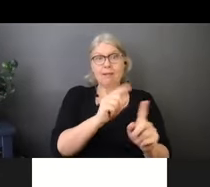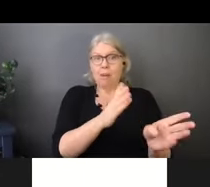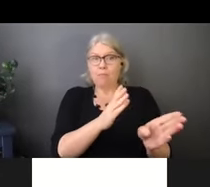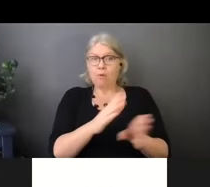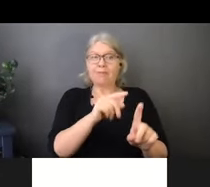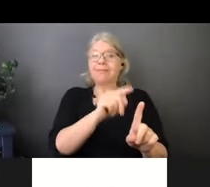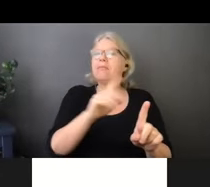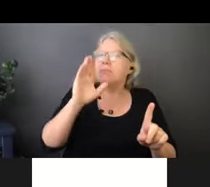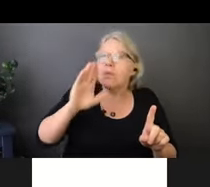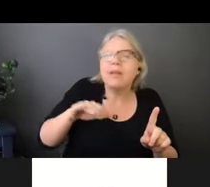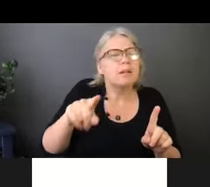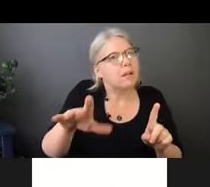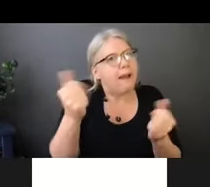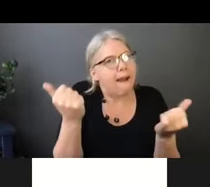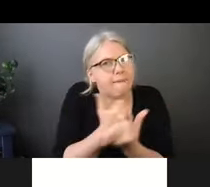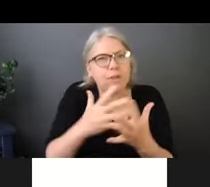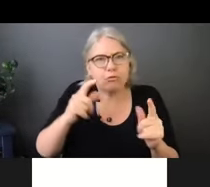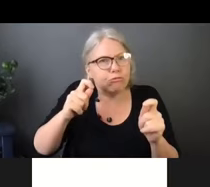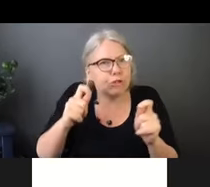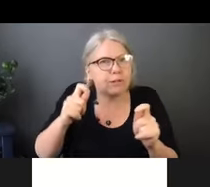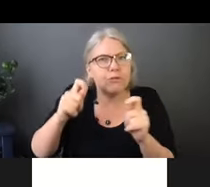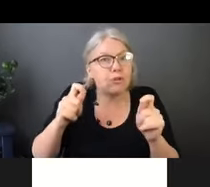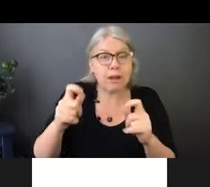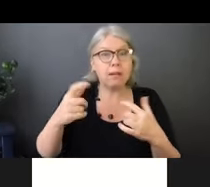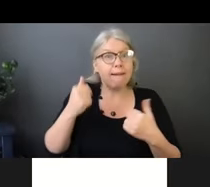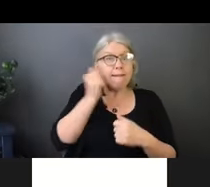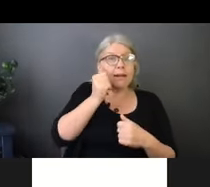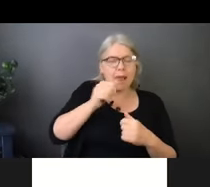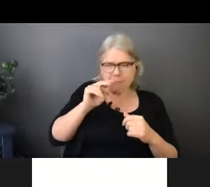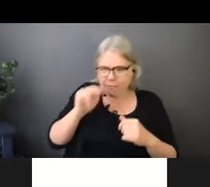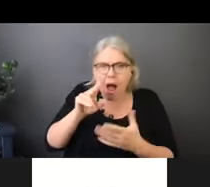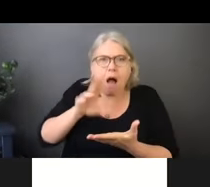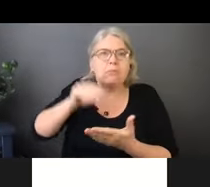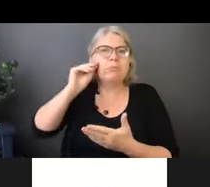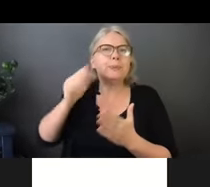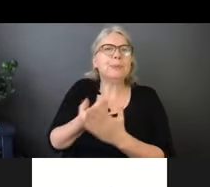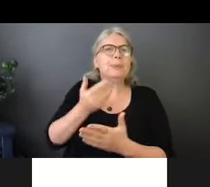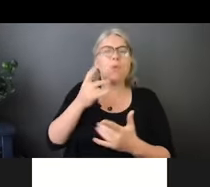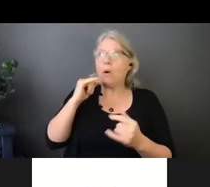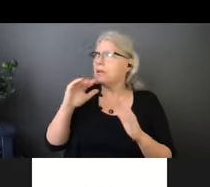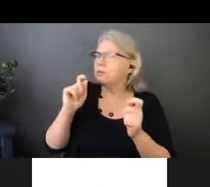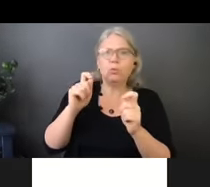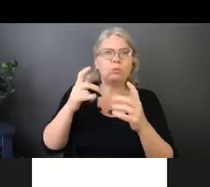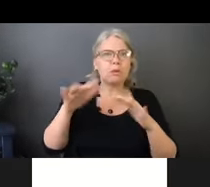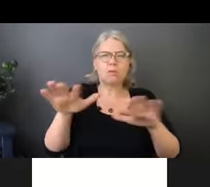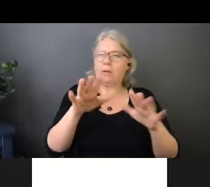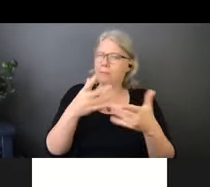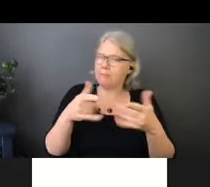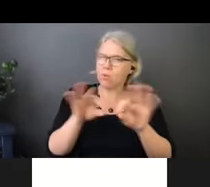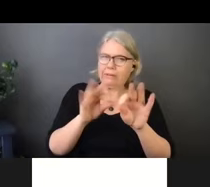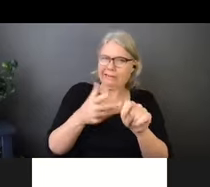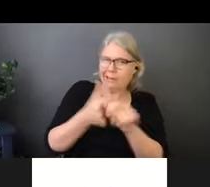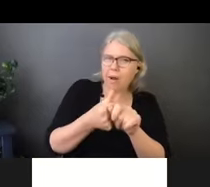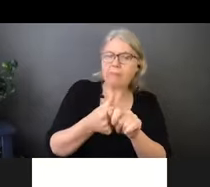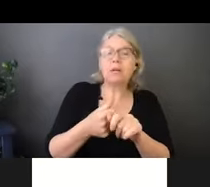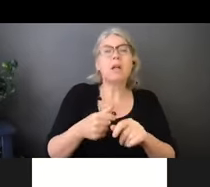remember, everything is always changing. So every day I read something and I learn something new and something changes. They're sort of talking about